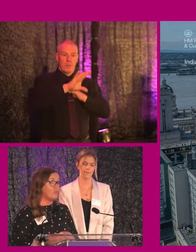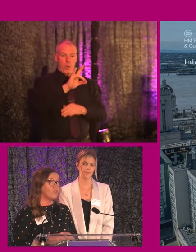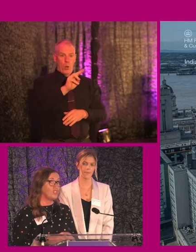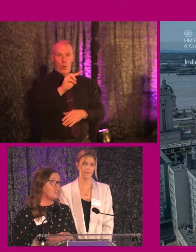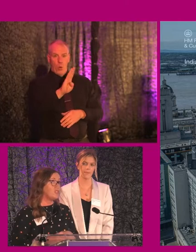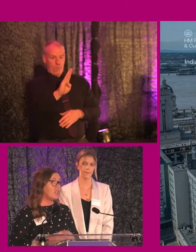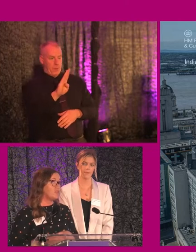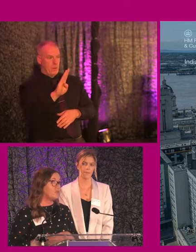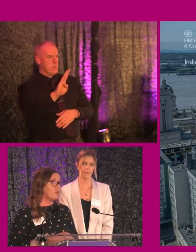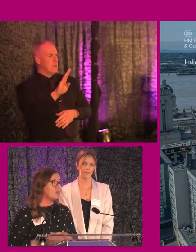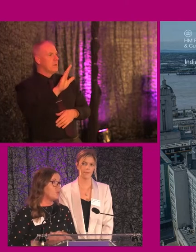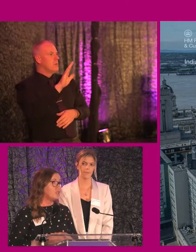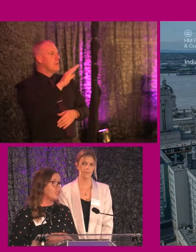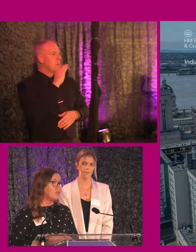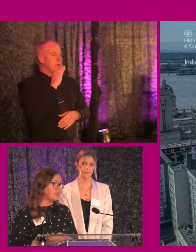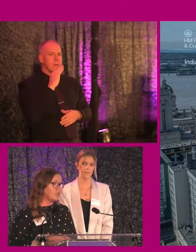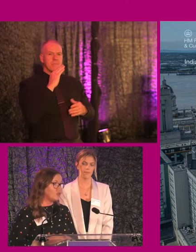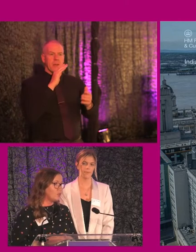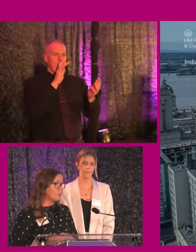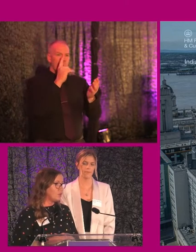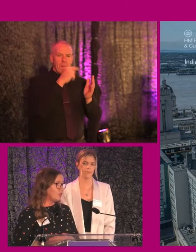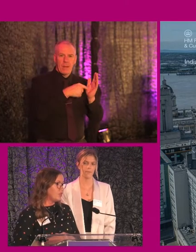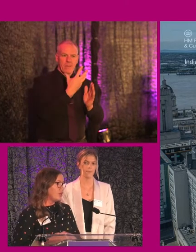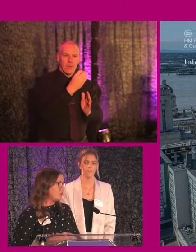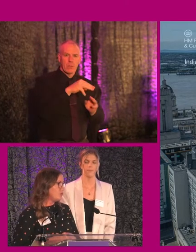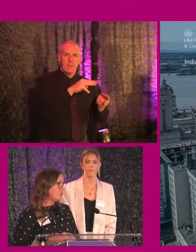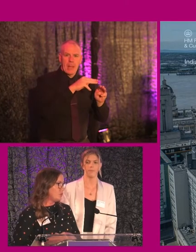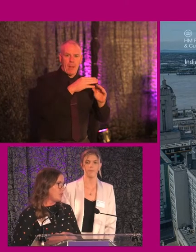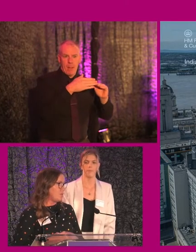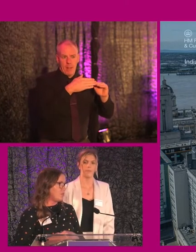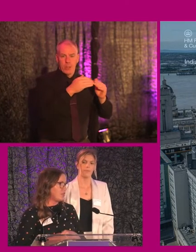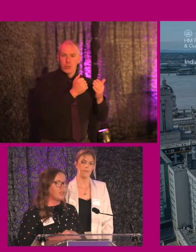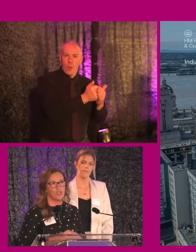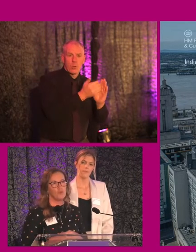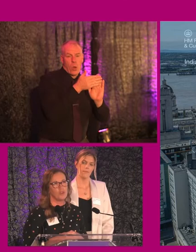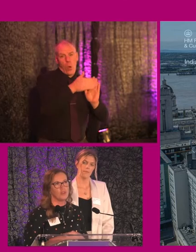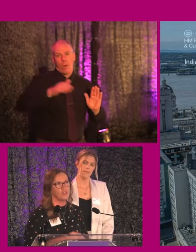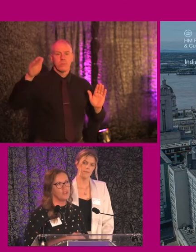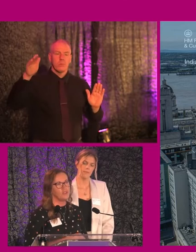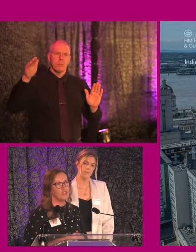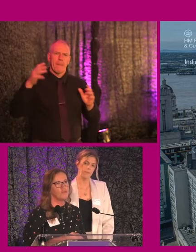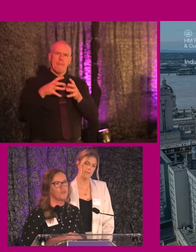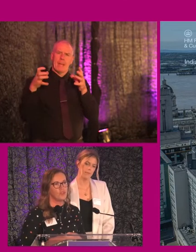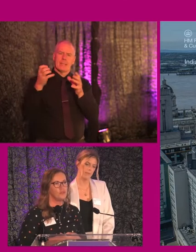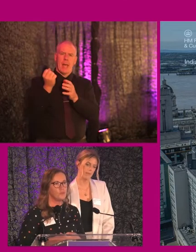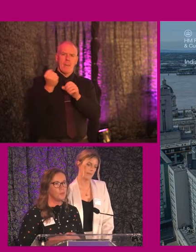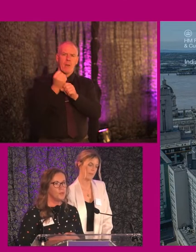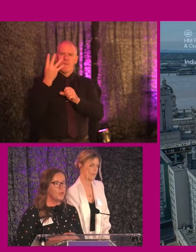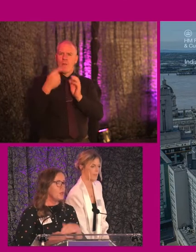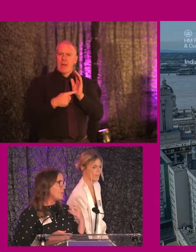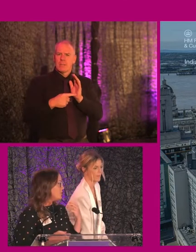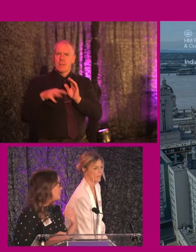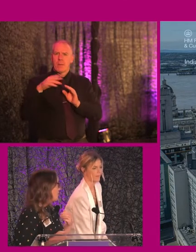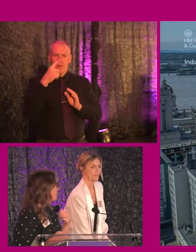those range in size from supporting 1500 people up to, I think at the moment, our largest is around 4000 people.